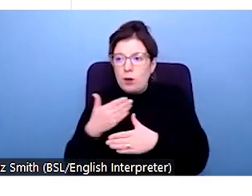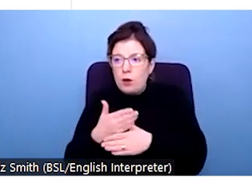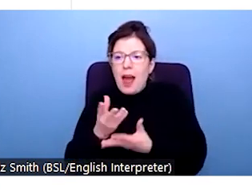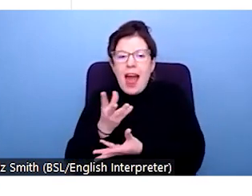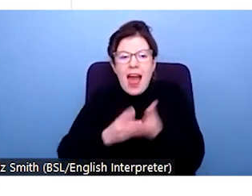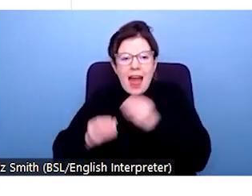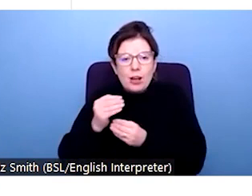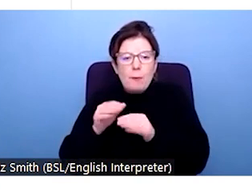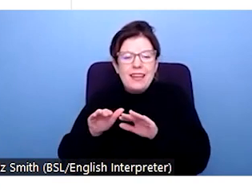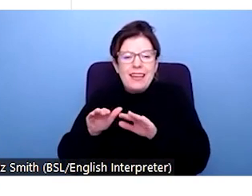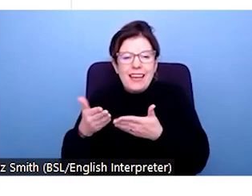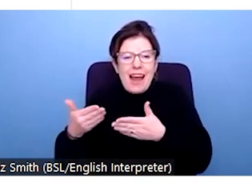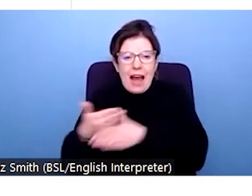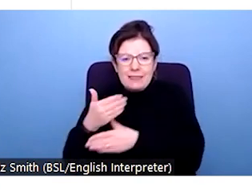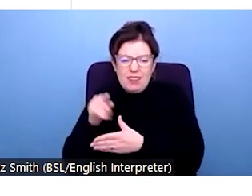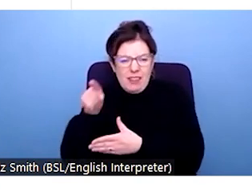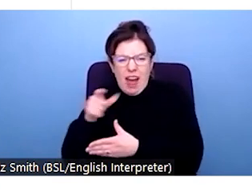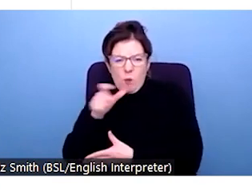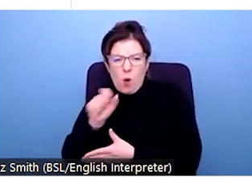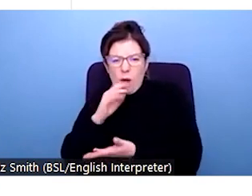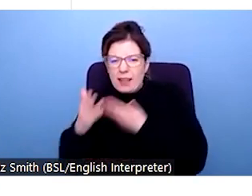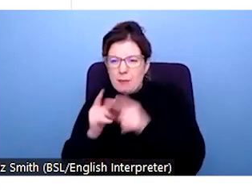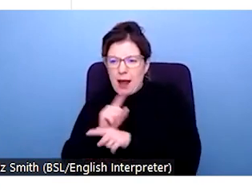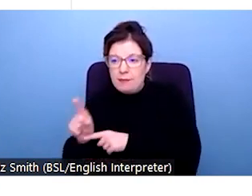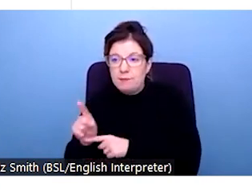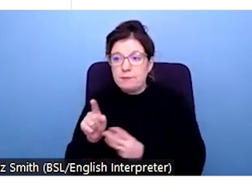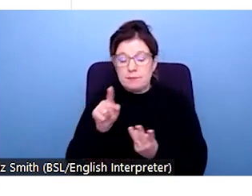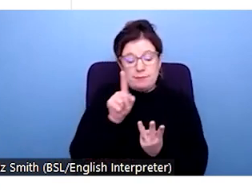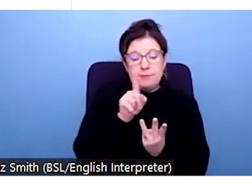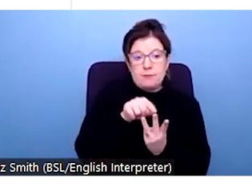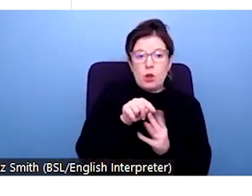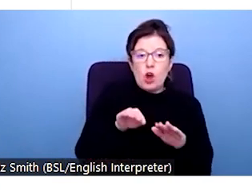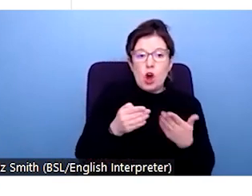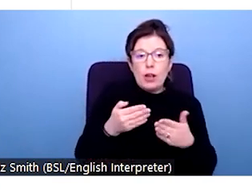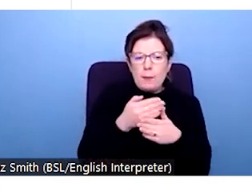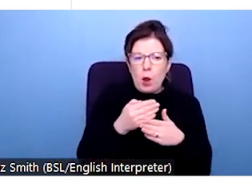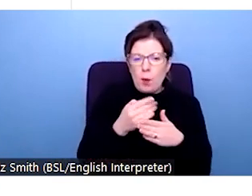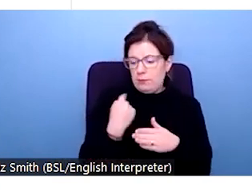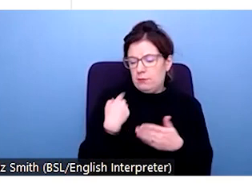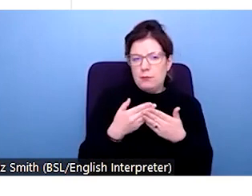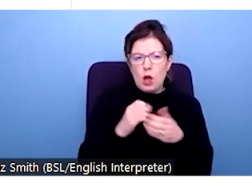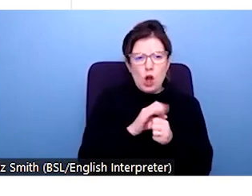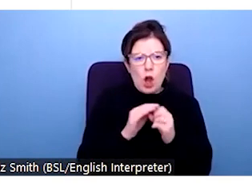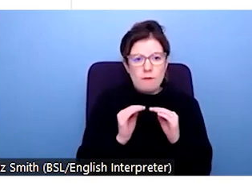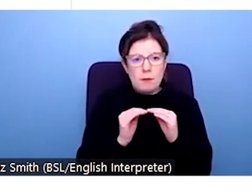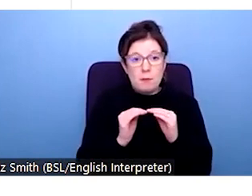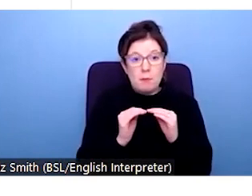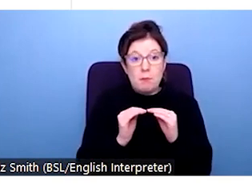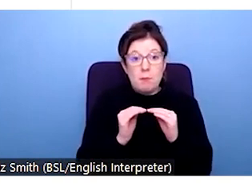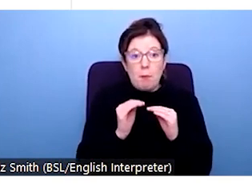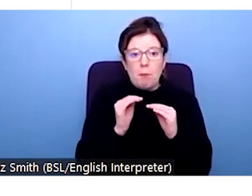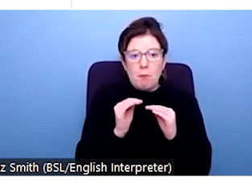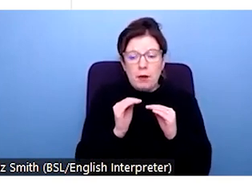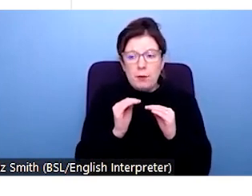inactivity rate, which I explain in a second. And the middle graph shows that the unemployment rates rose a bit during the pandemic, but is now its lowest since the early